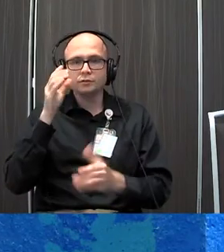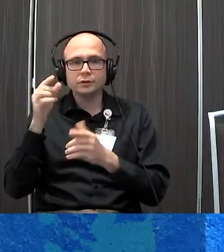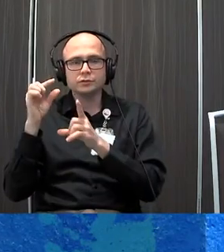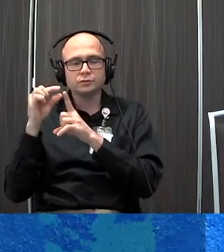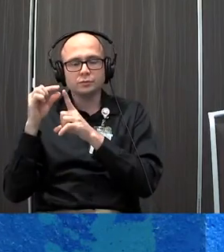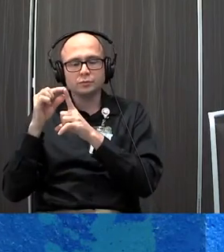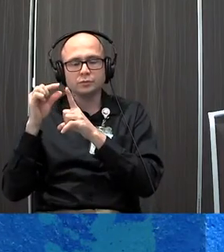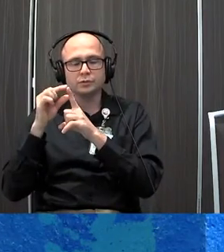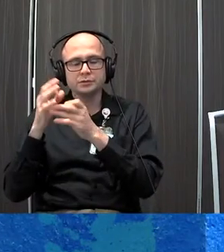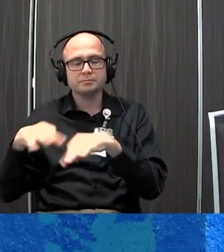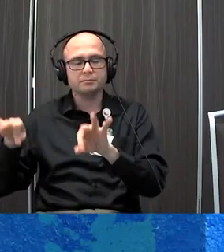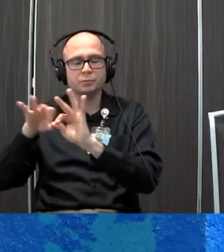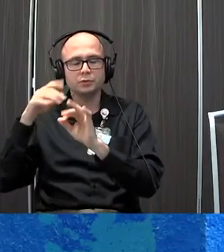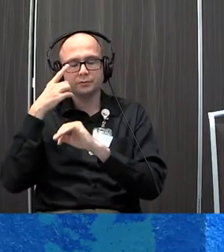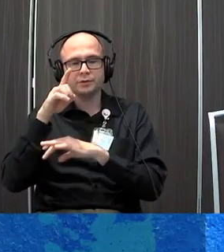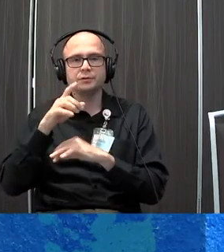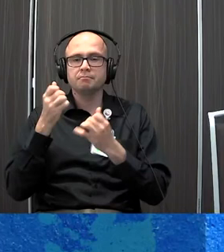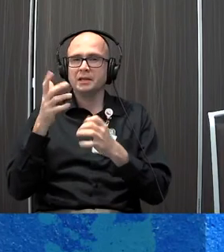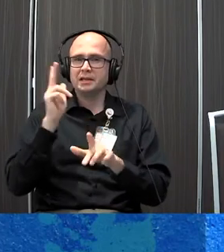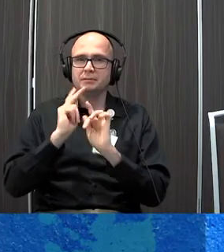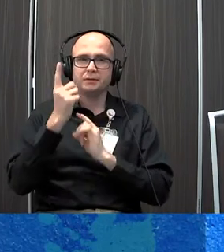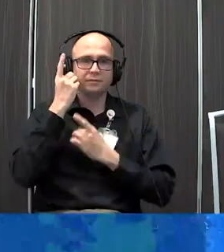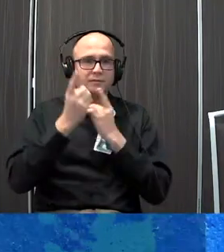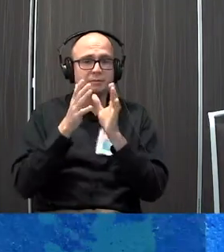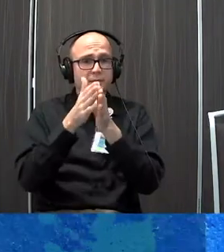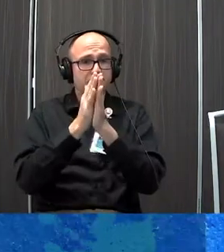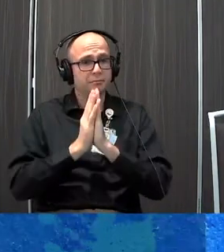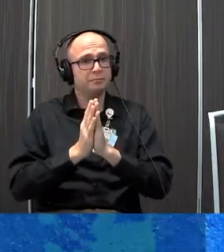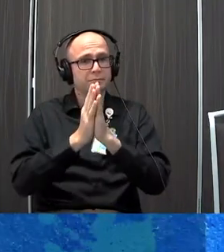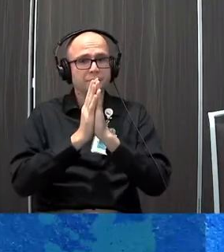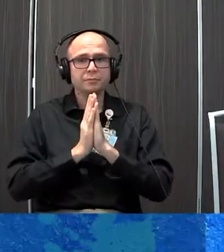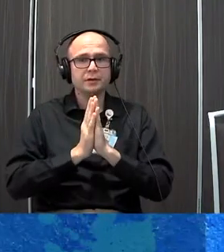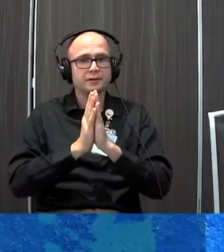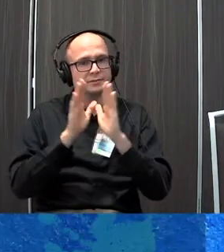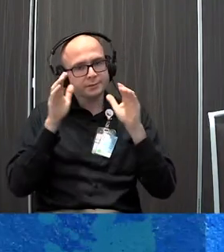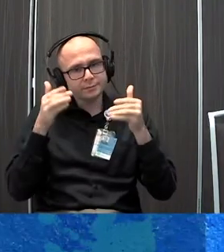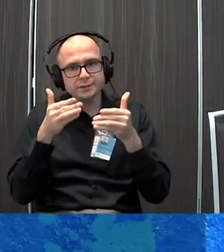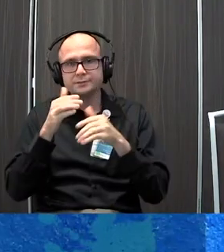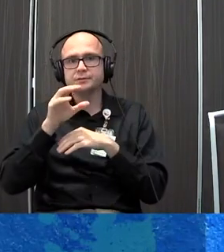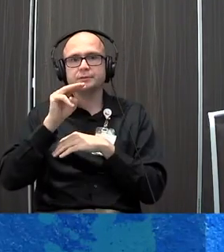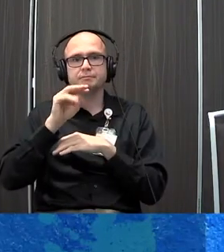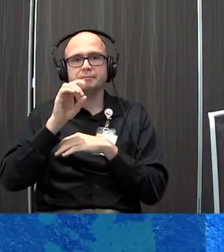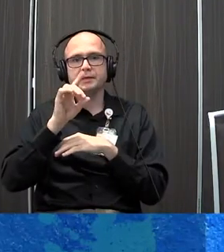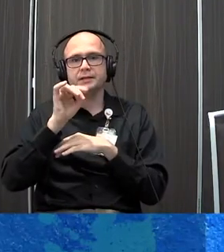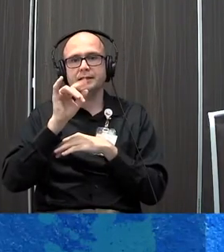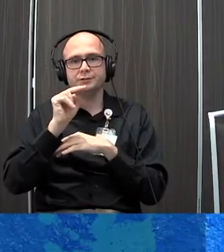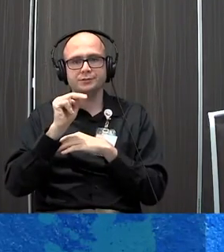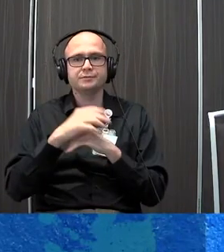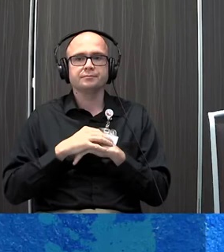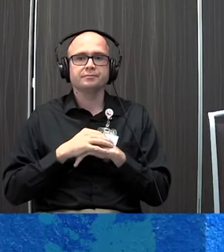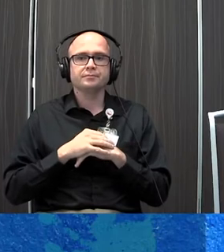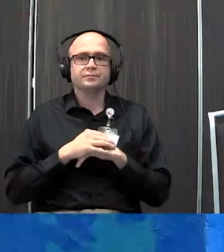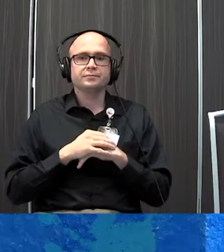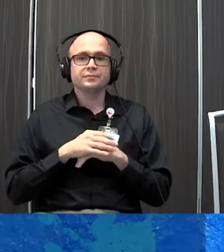a word, a word that's important to you. Many people think about prayer as kind of a concentrated meditation because you're sort of repeating things over.